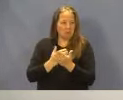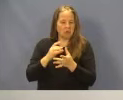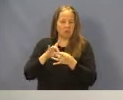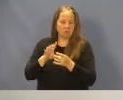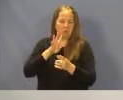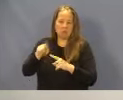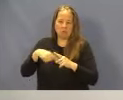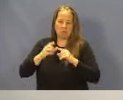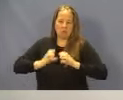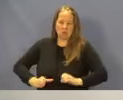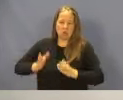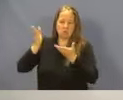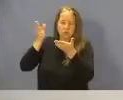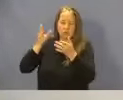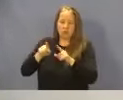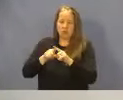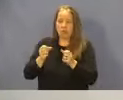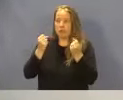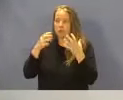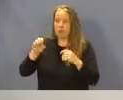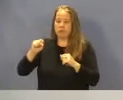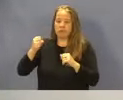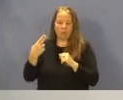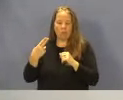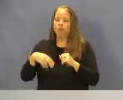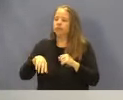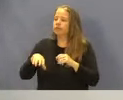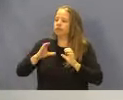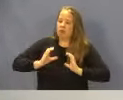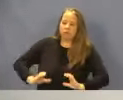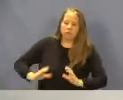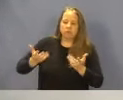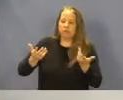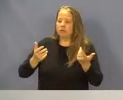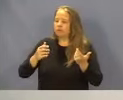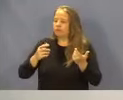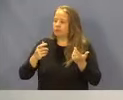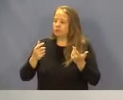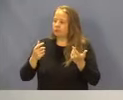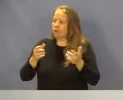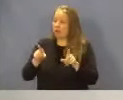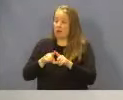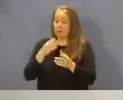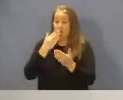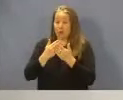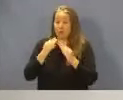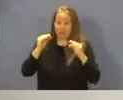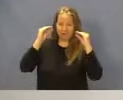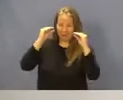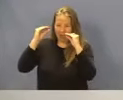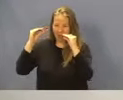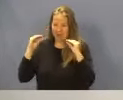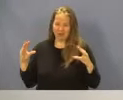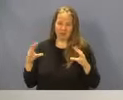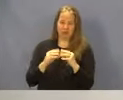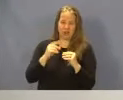service and respect for the numerous stakeholders and customers, not to mention a good education session for those